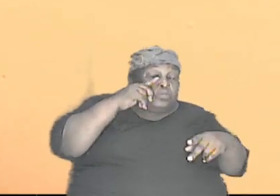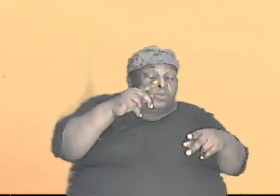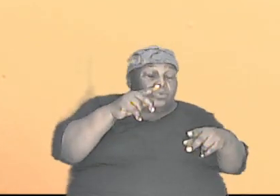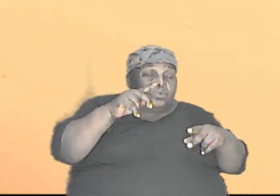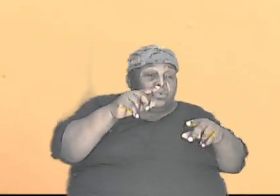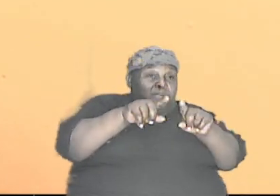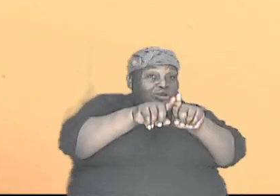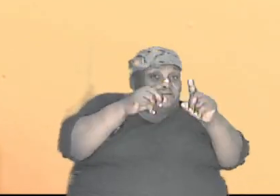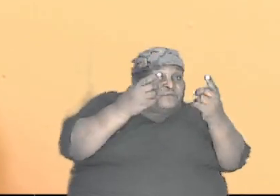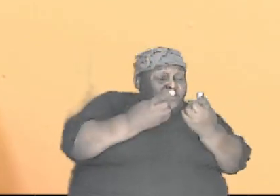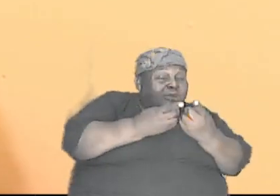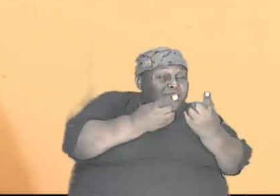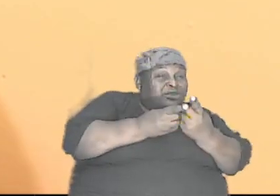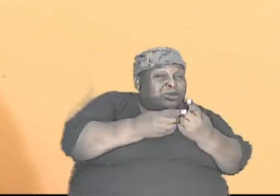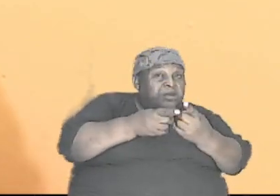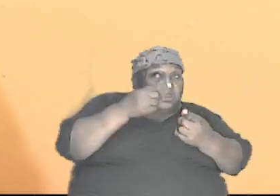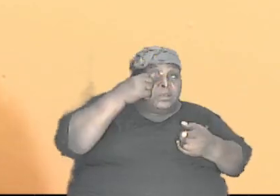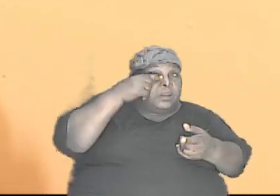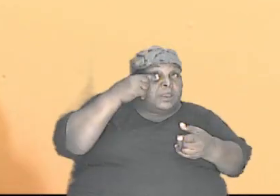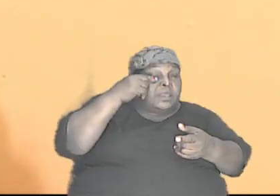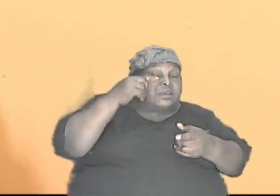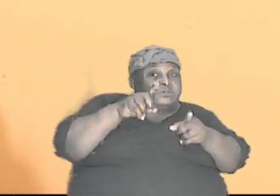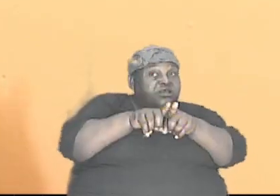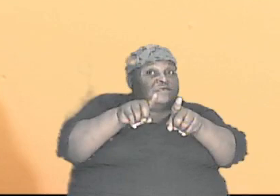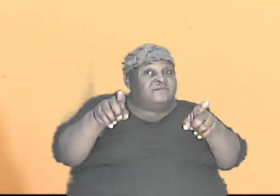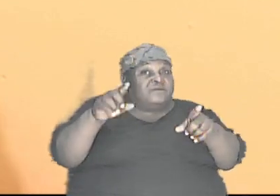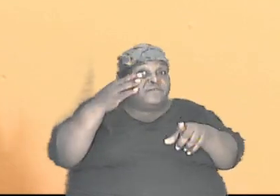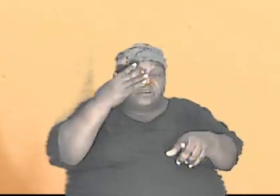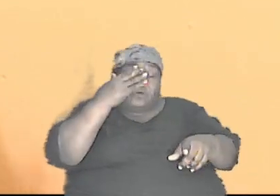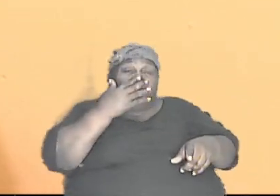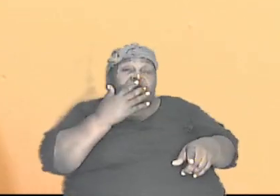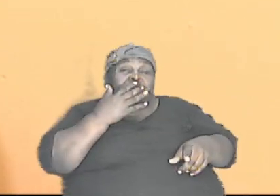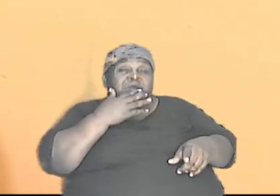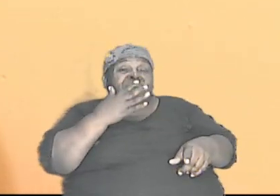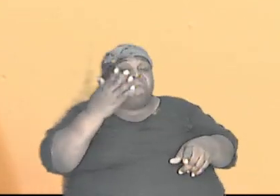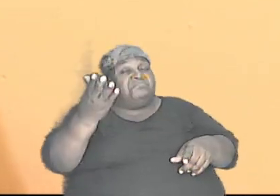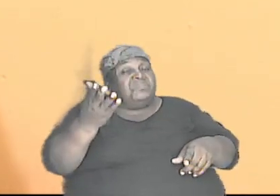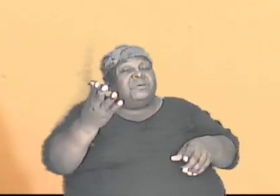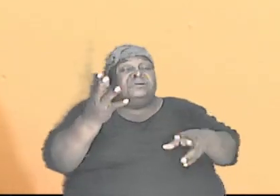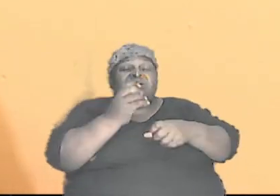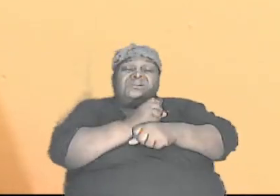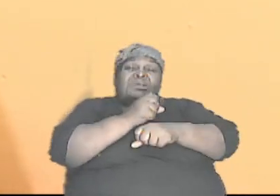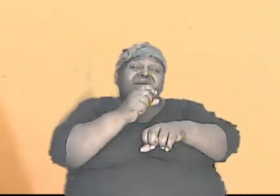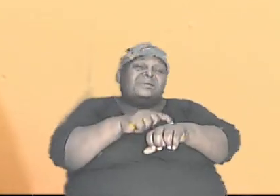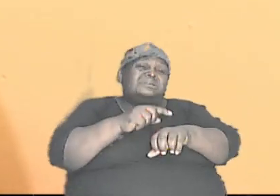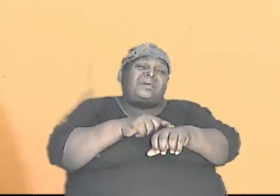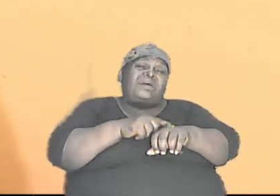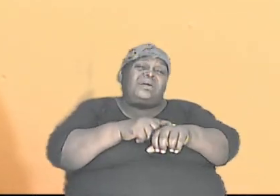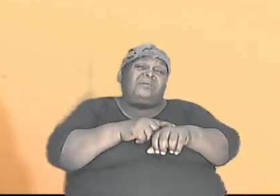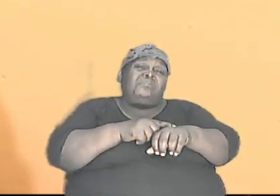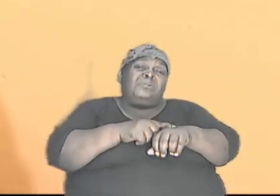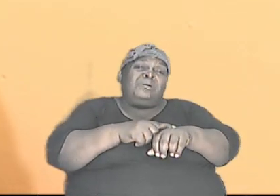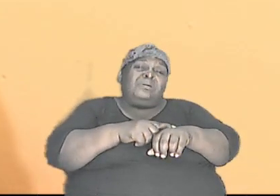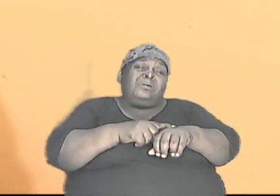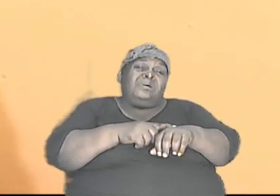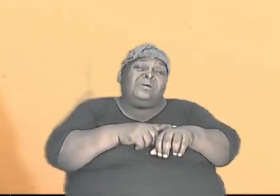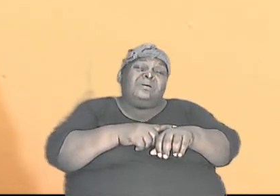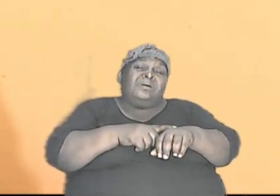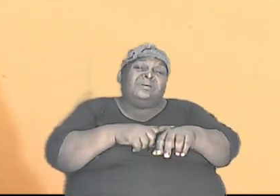grouping of people their eyes of a particular color we are going to take our time and we are going to look at it so as